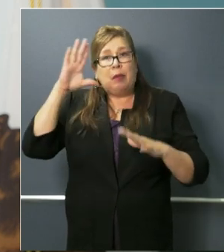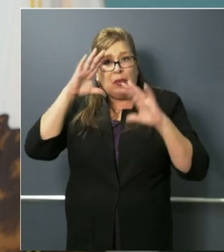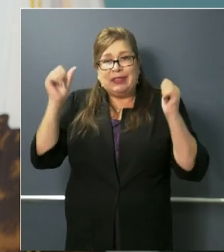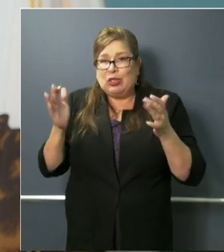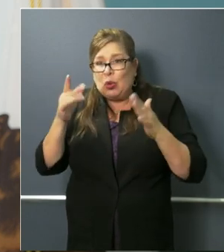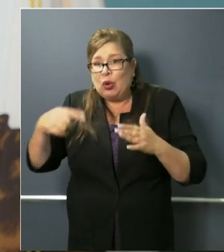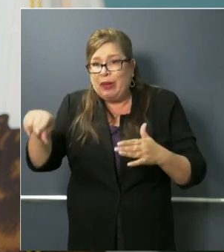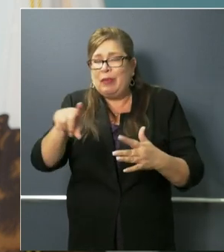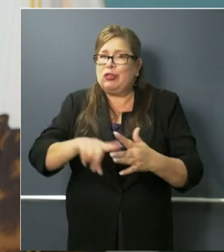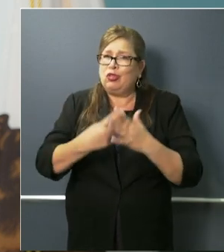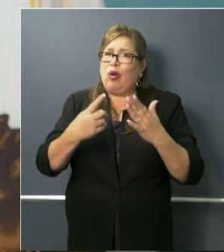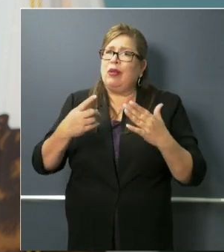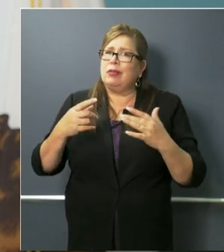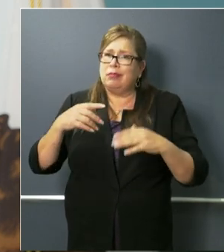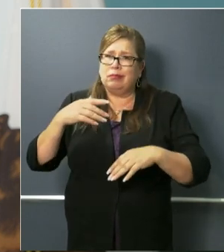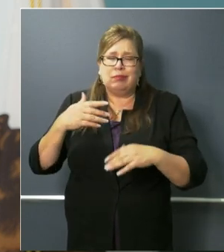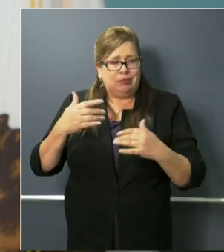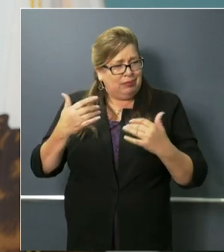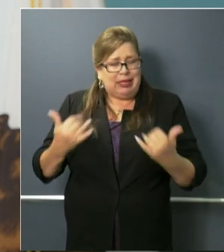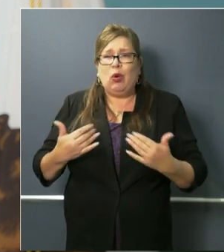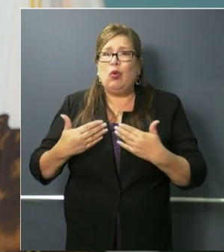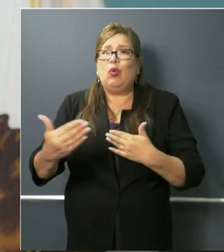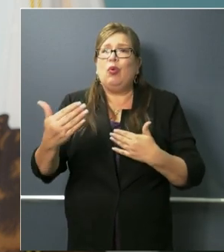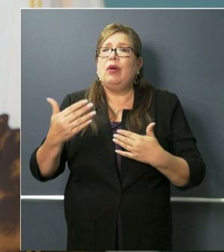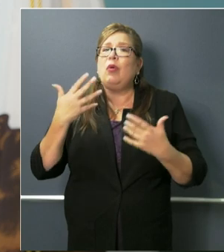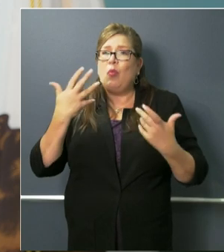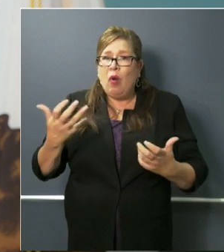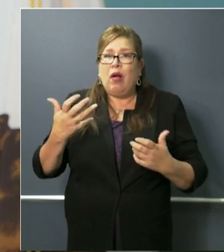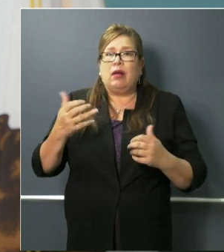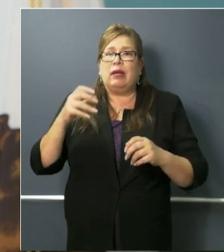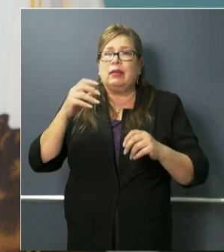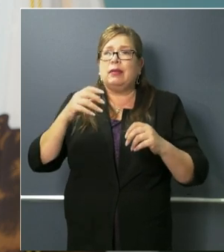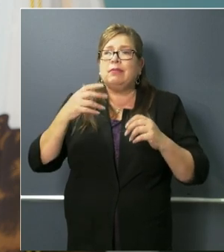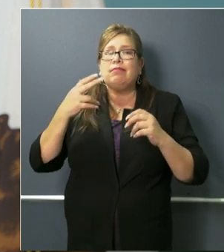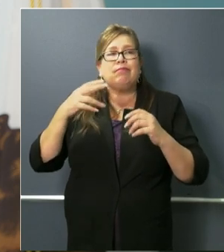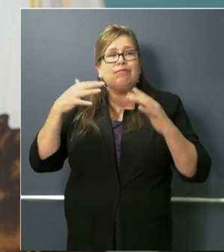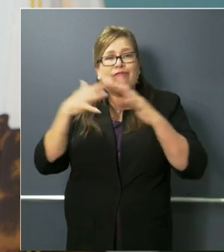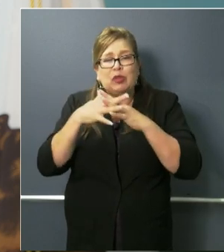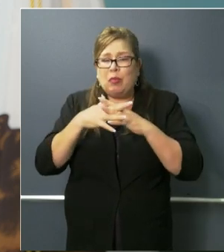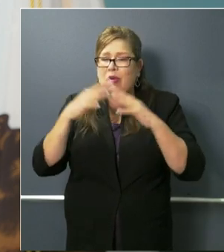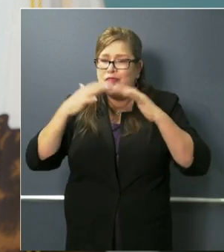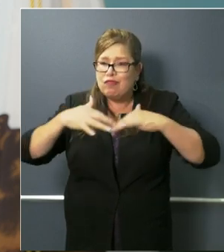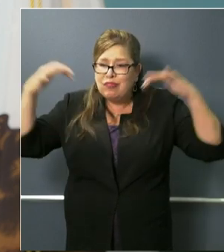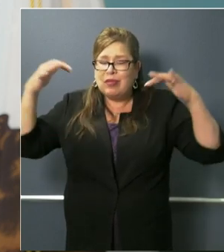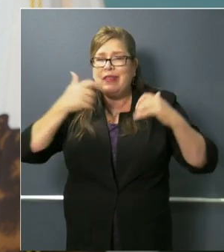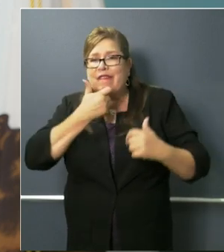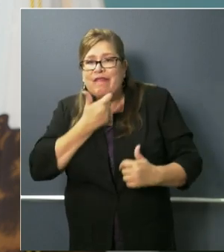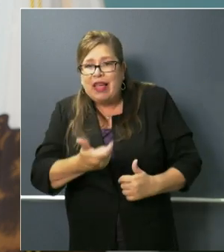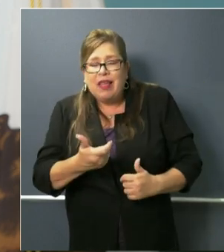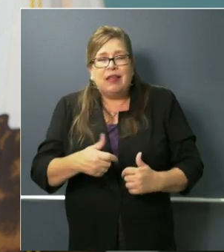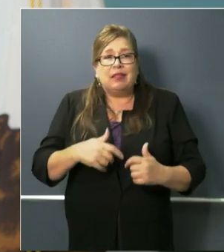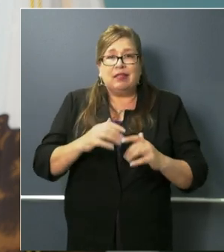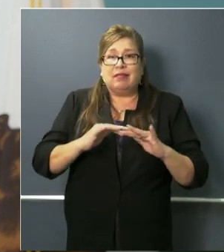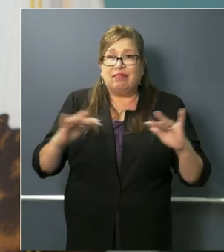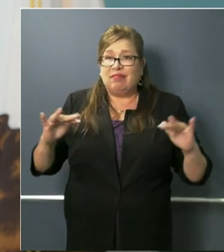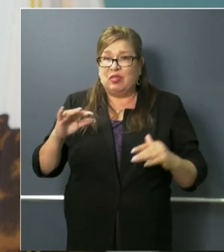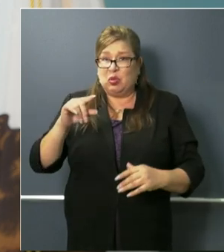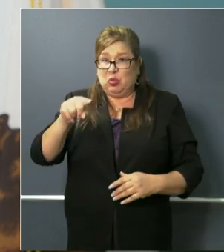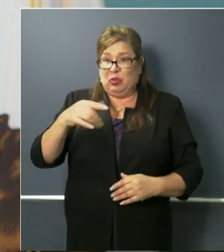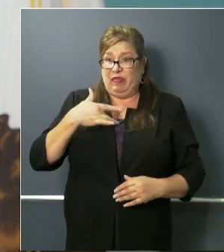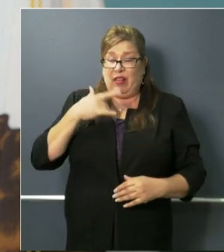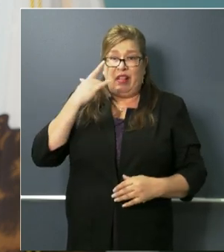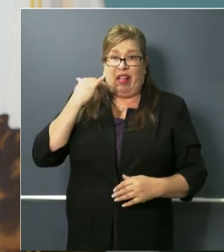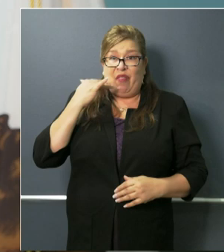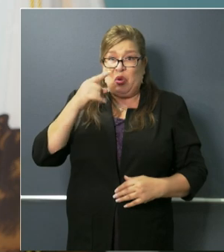time late this summer with fans in the stands do you believe that uh california's community position where you will feel comfortable